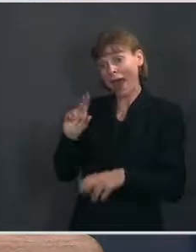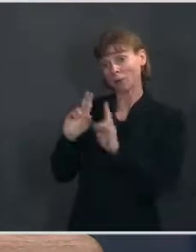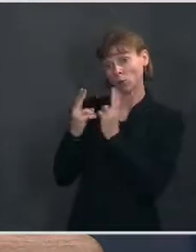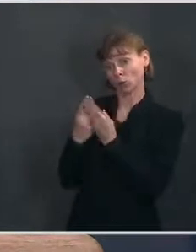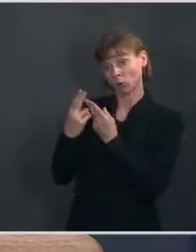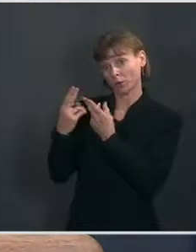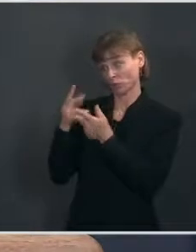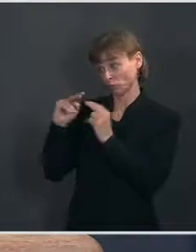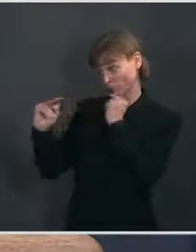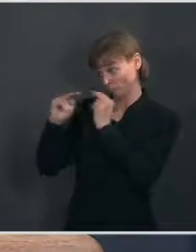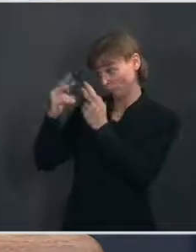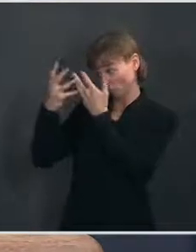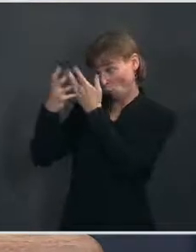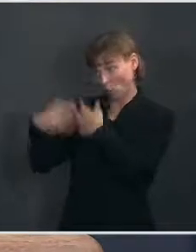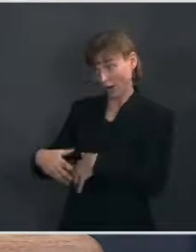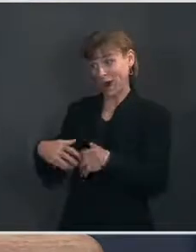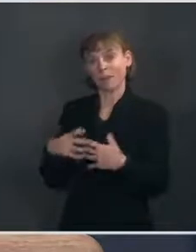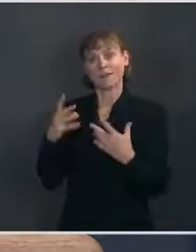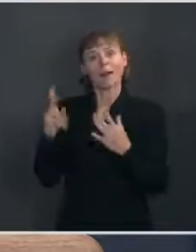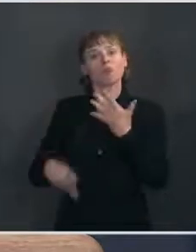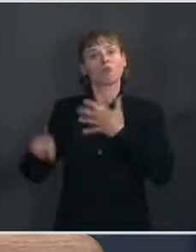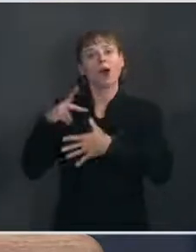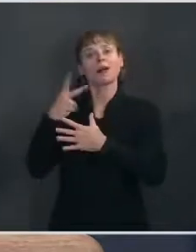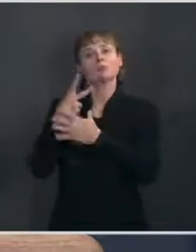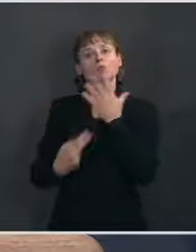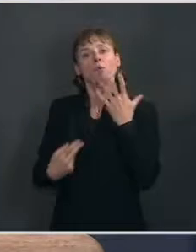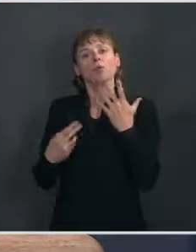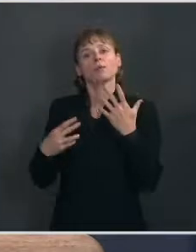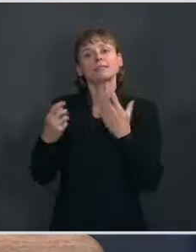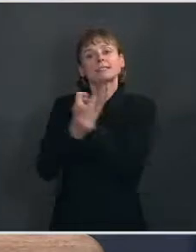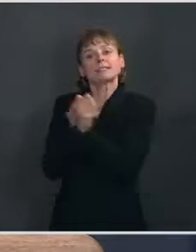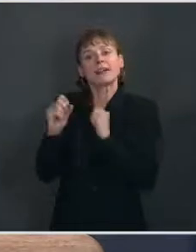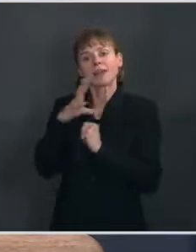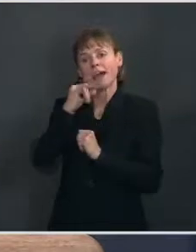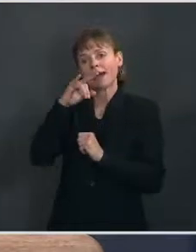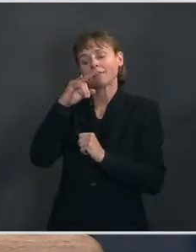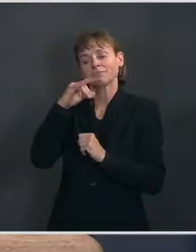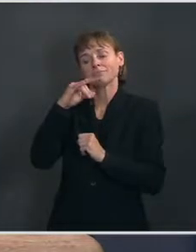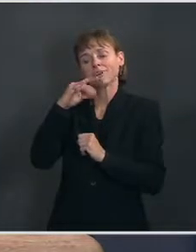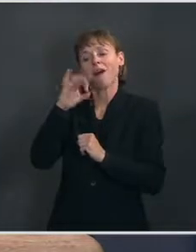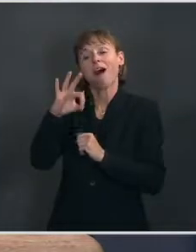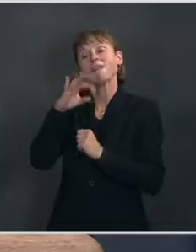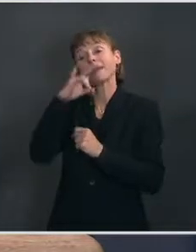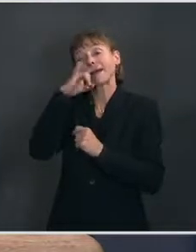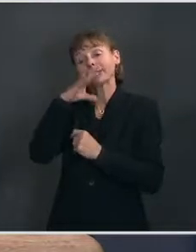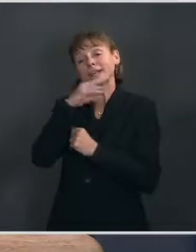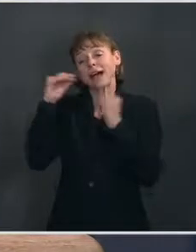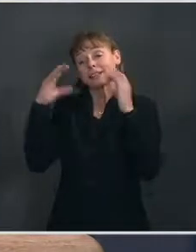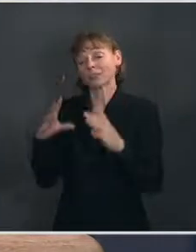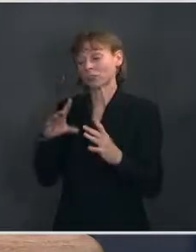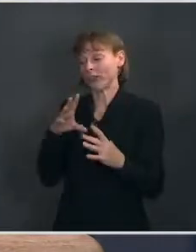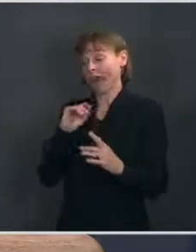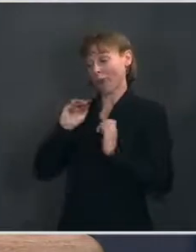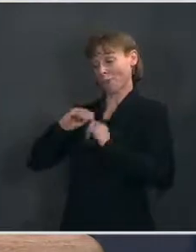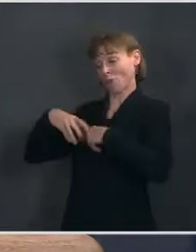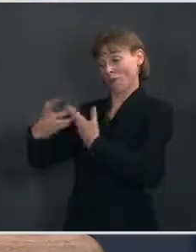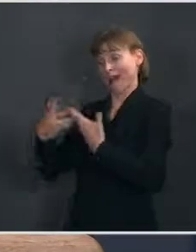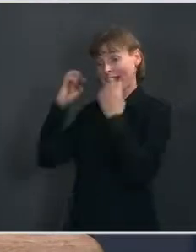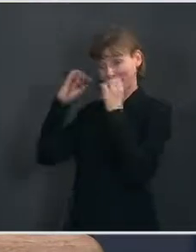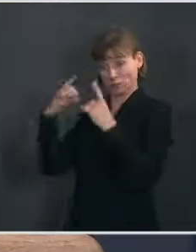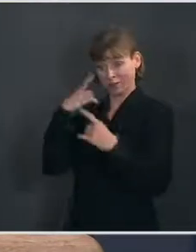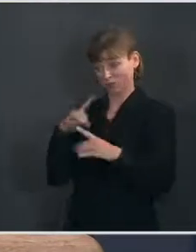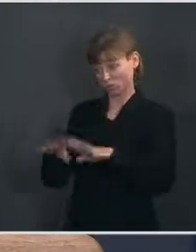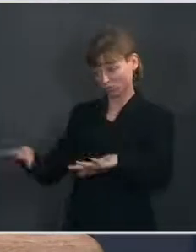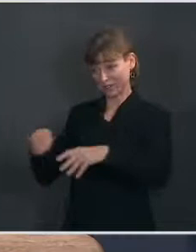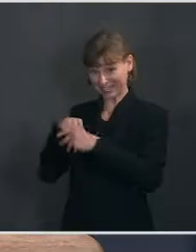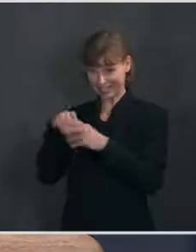and safety of the kids and teachers and working to make sure the children in Chicago are getting the education they deserve. So he is hopeful. We